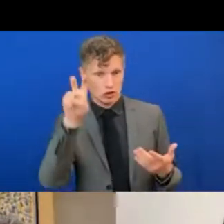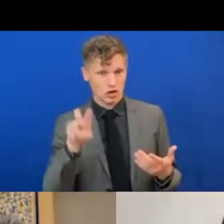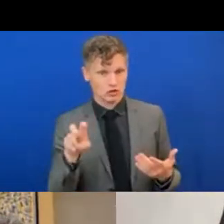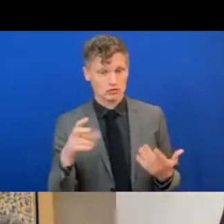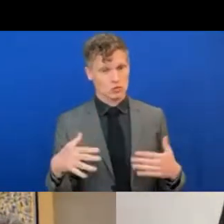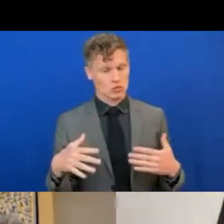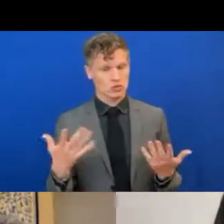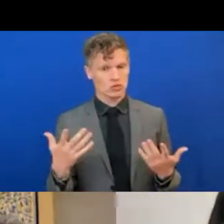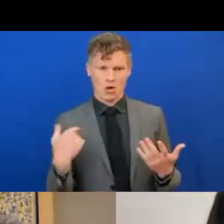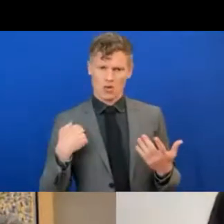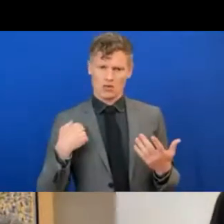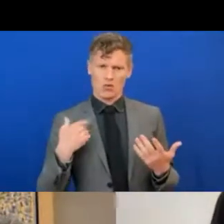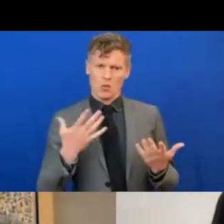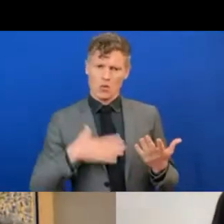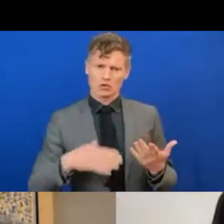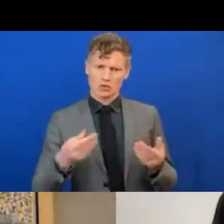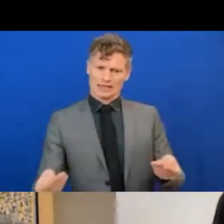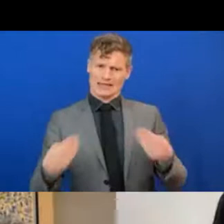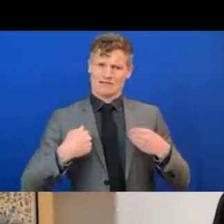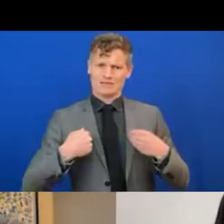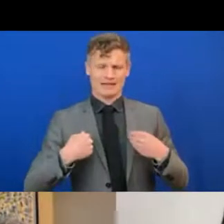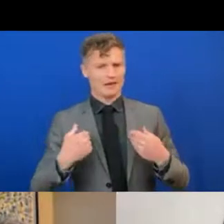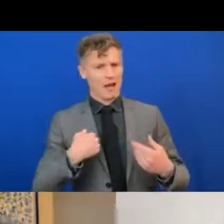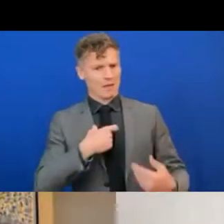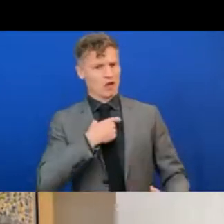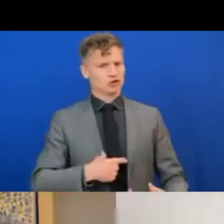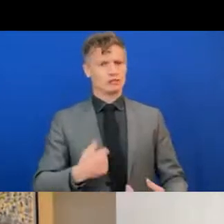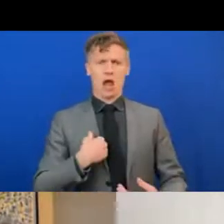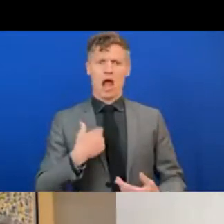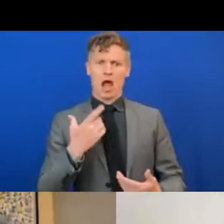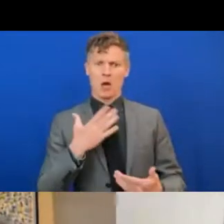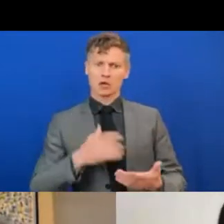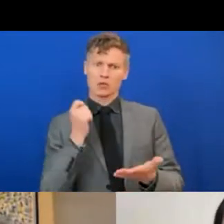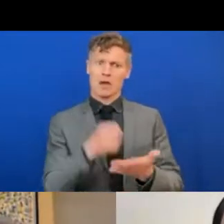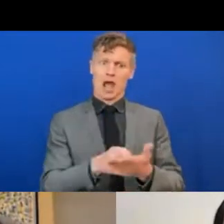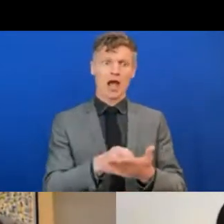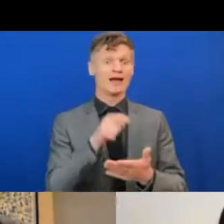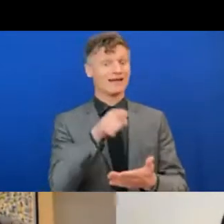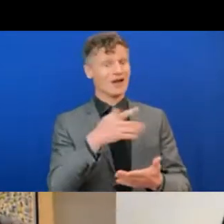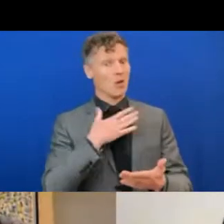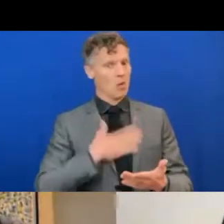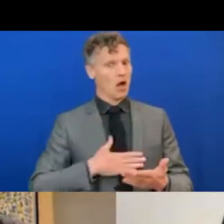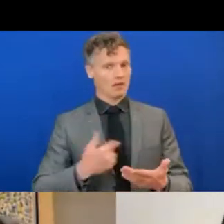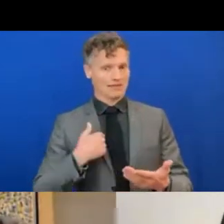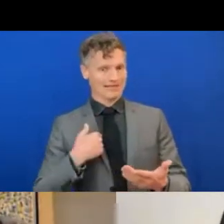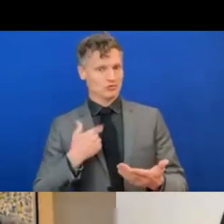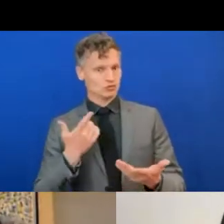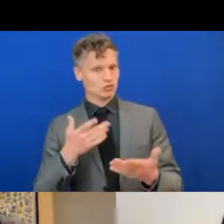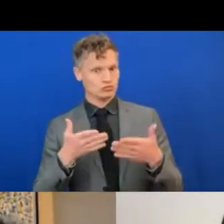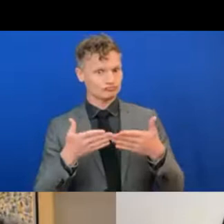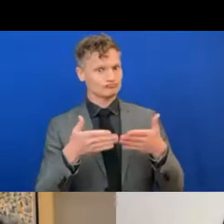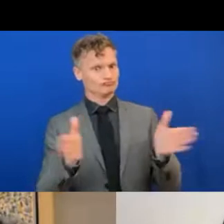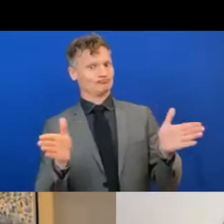customer, and if they want me to keep them as a customer, we will really need to have accessible, usable